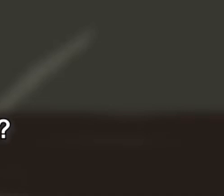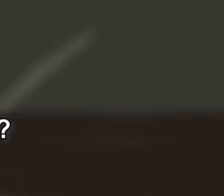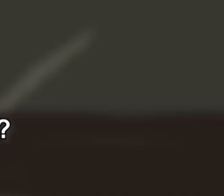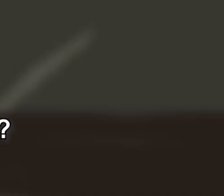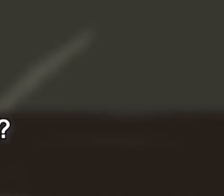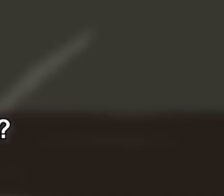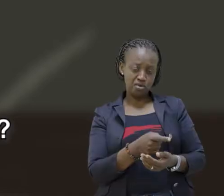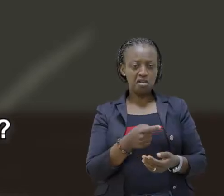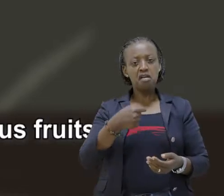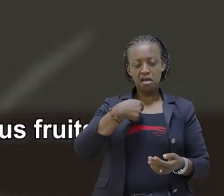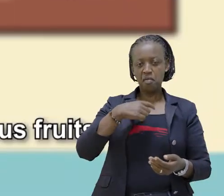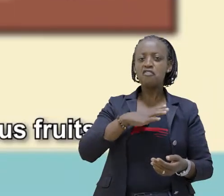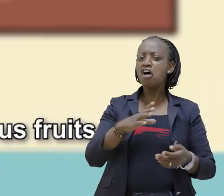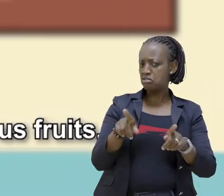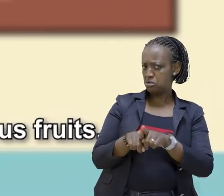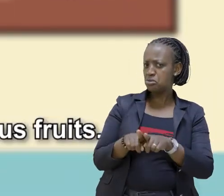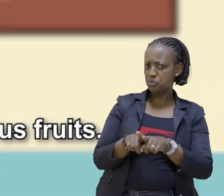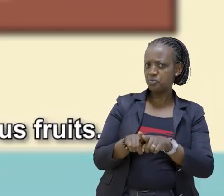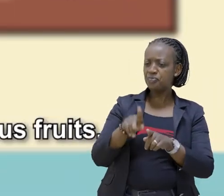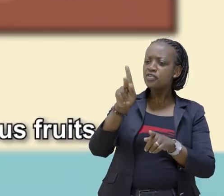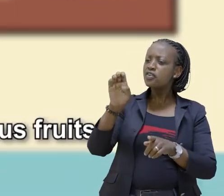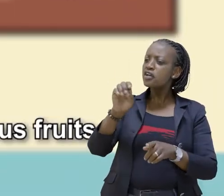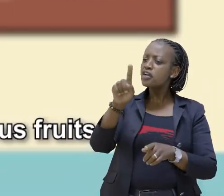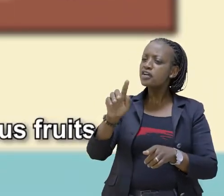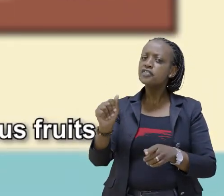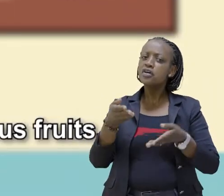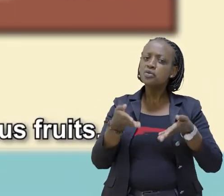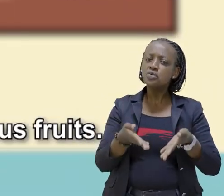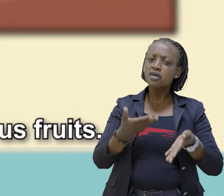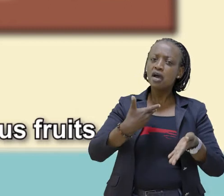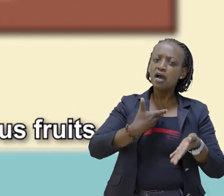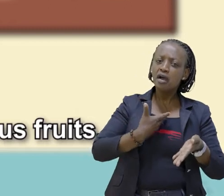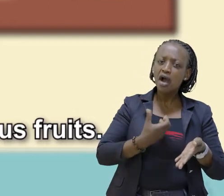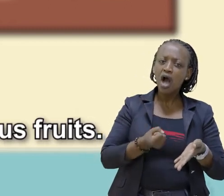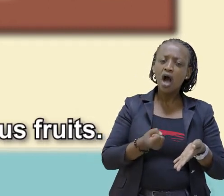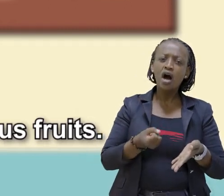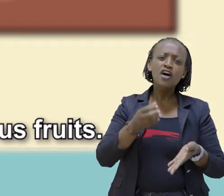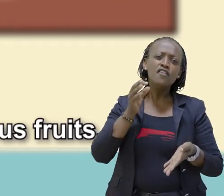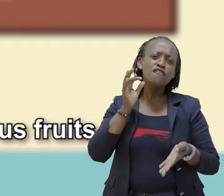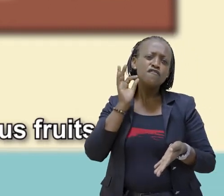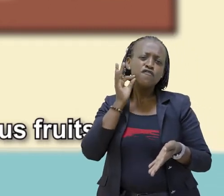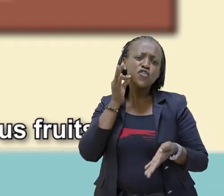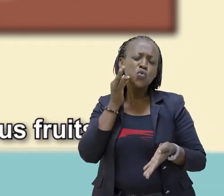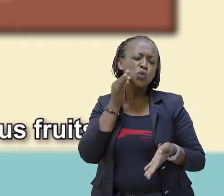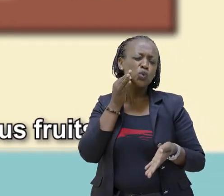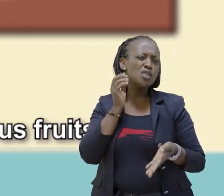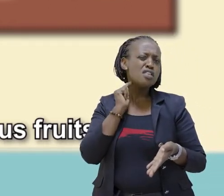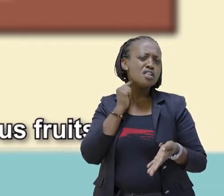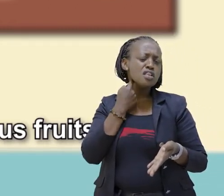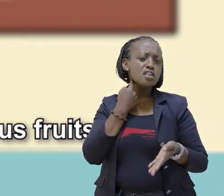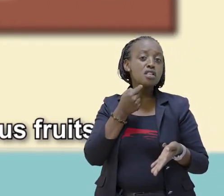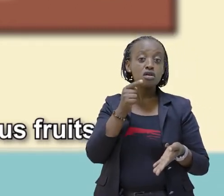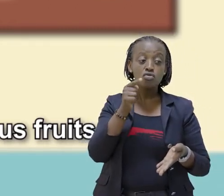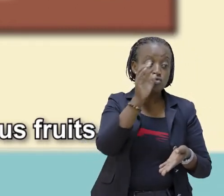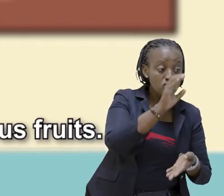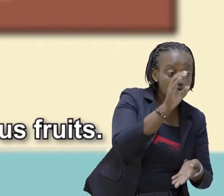you How are you? I am fine too Keza, today I have very delicious fruits Are